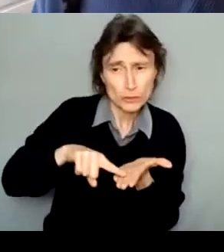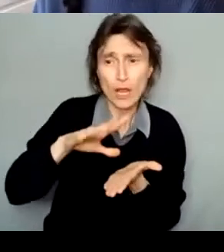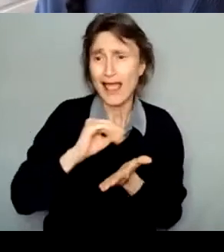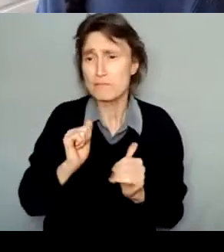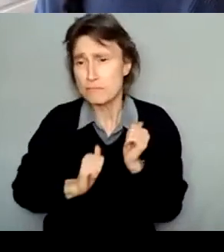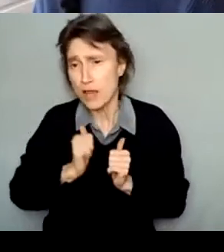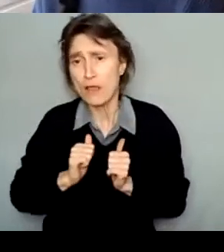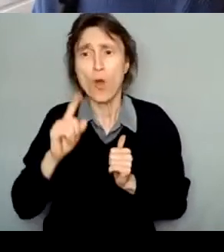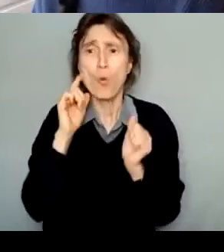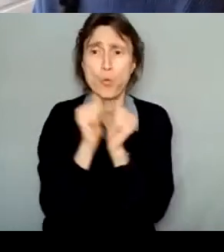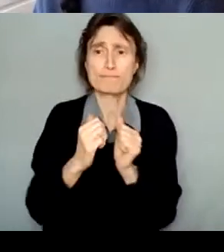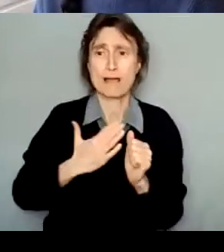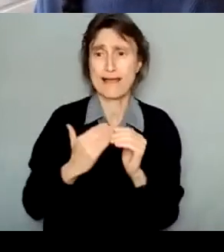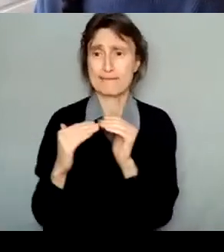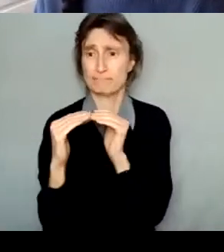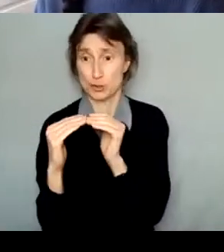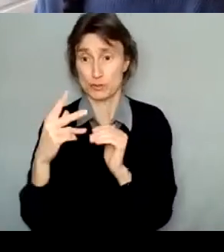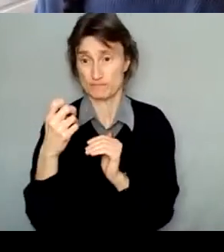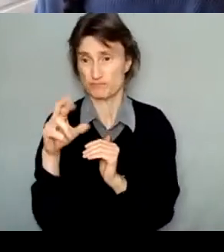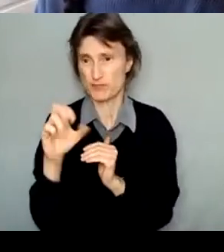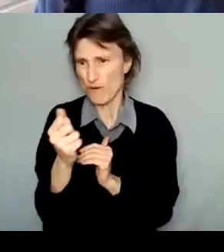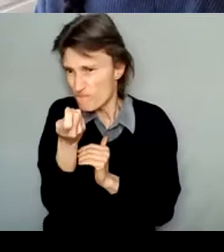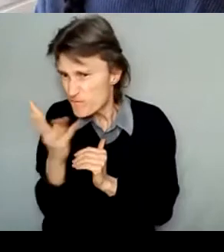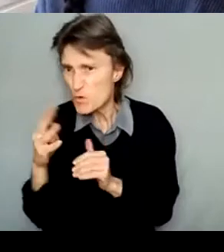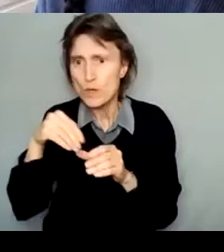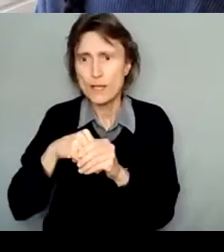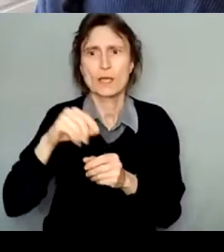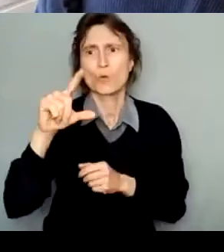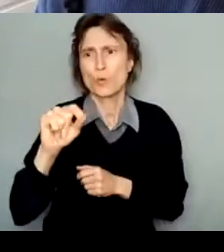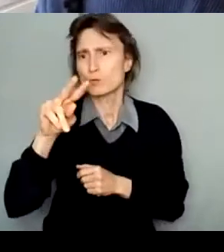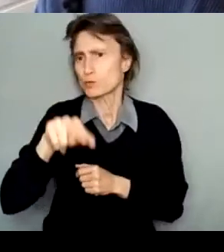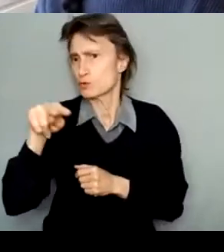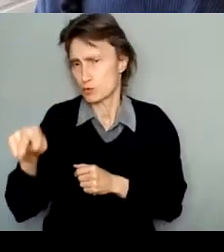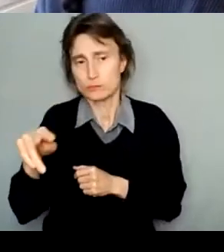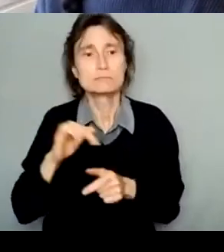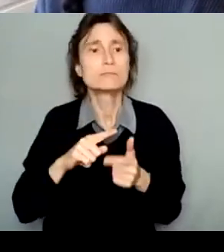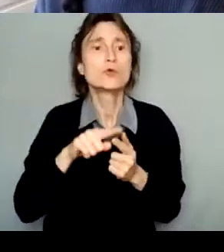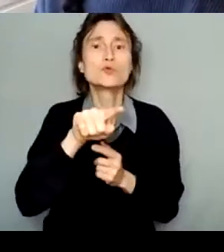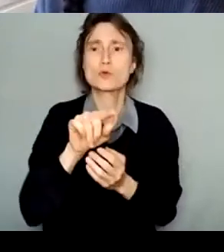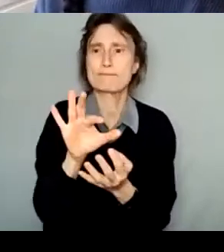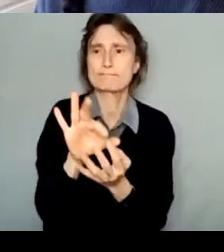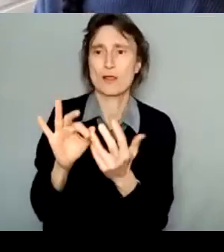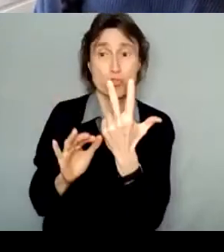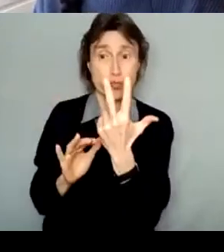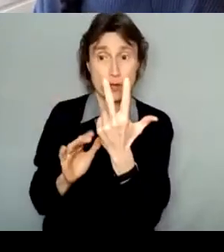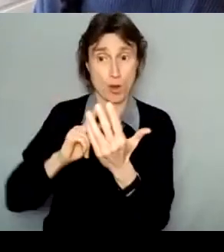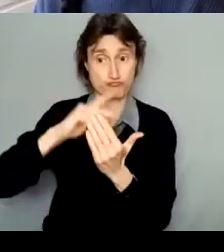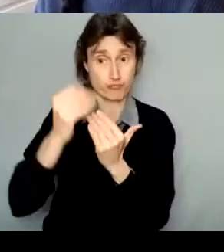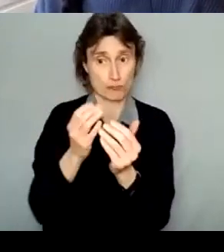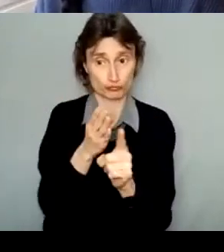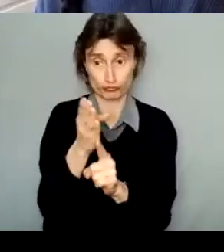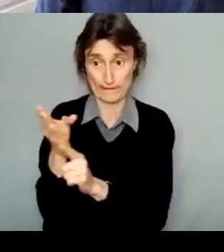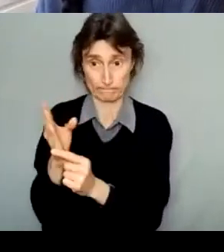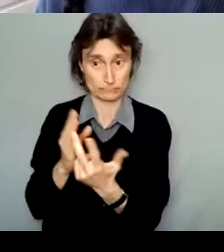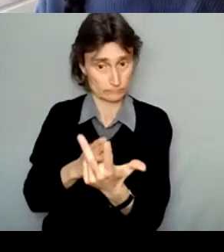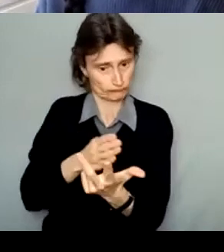December of 2022. And you'll select one of the three program streams that I talked about earlier. You'll indicate